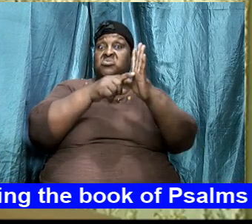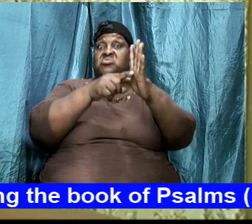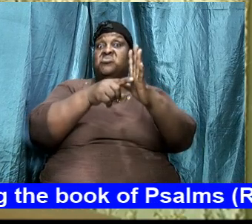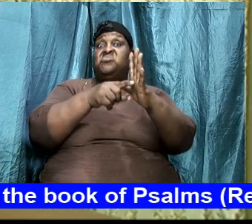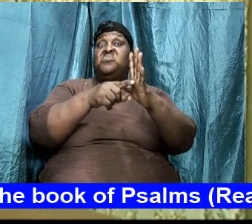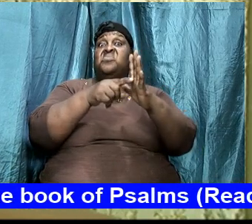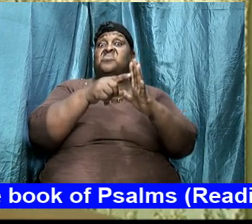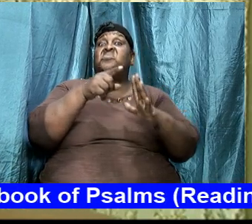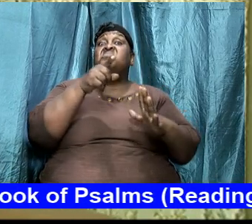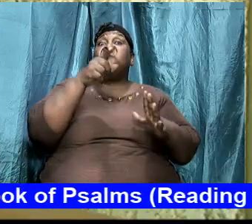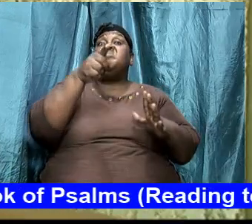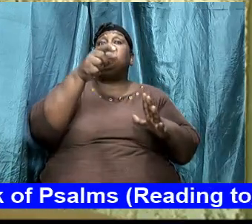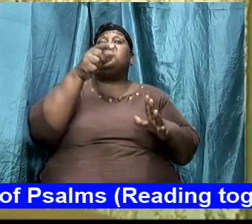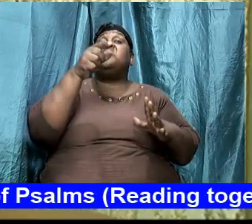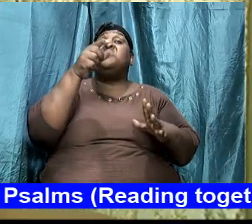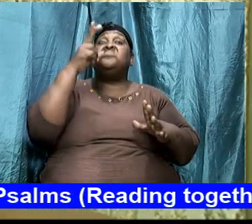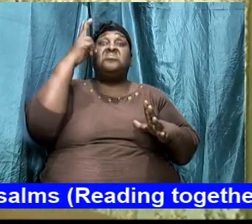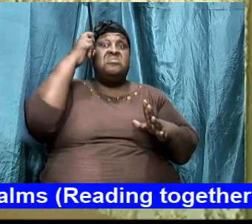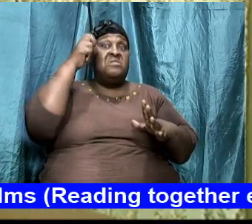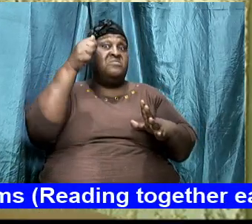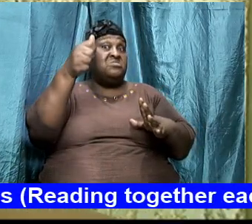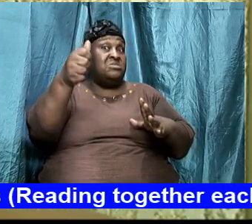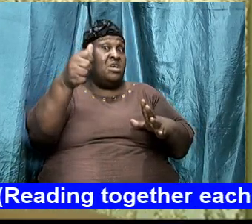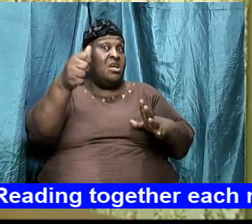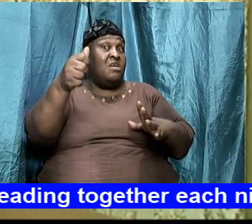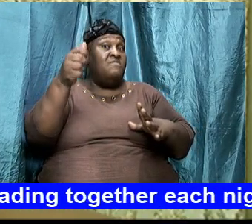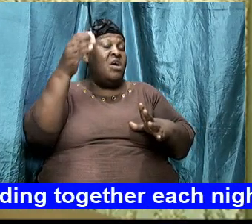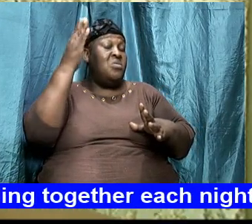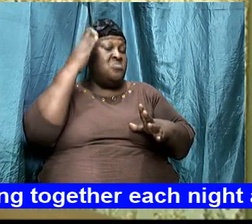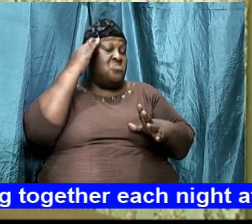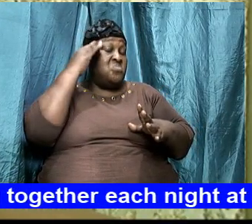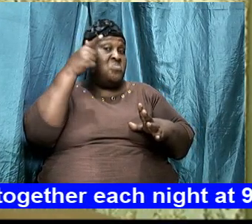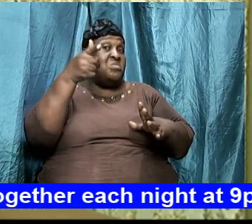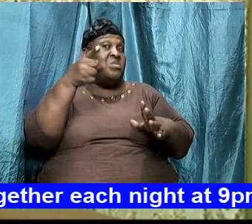because he don't know everything about you already and know that you are not at